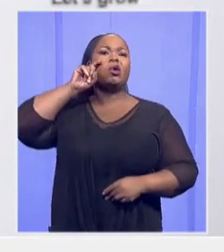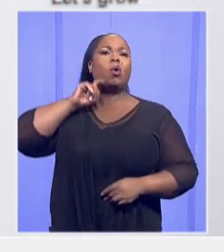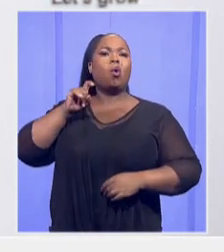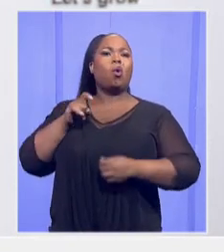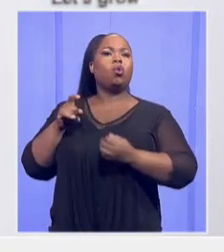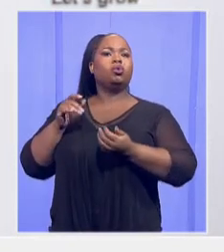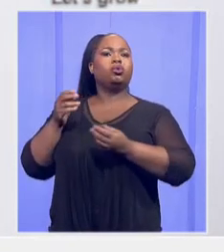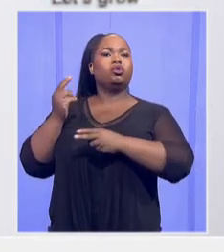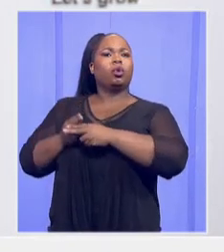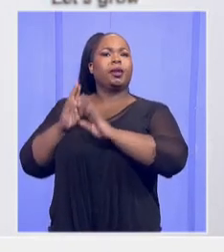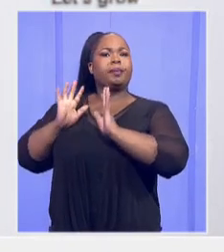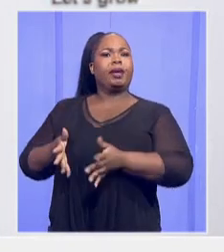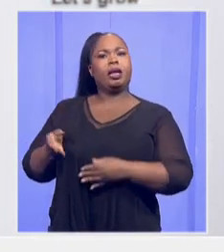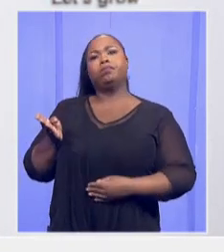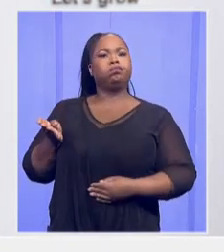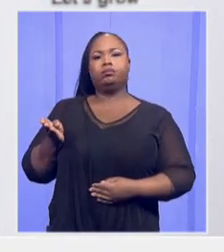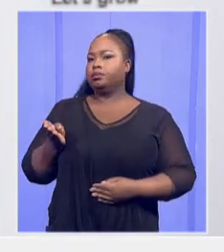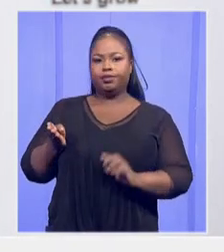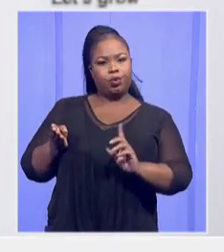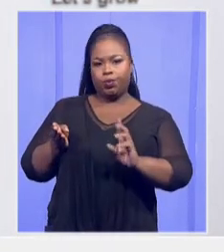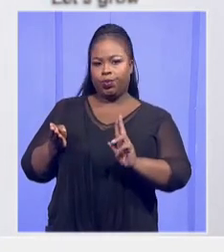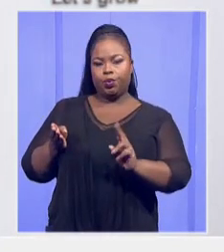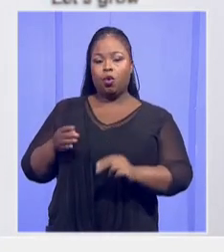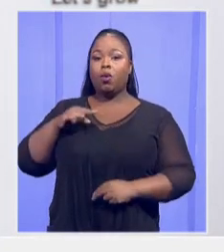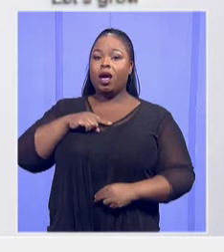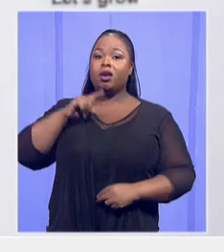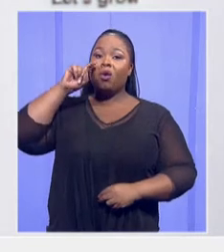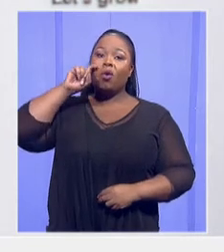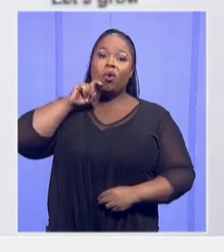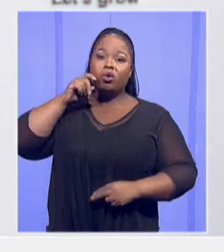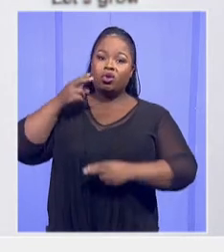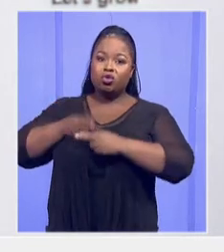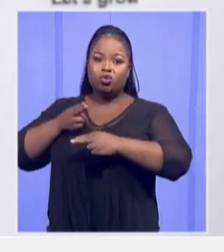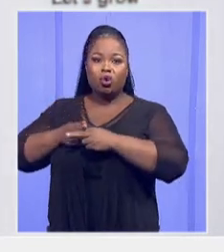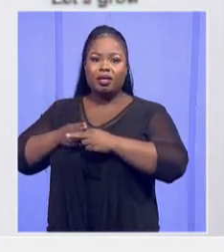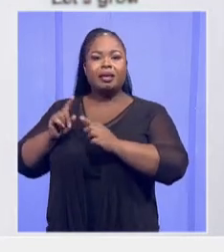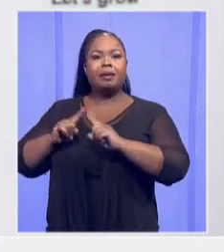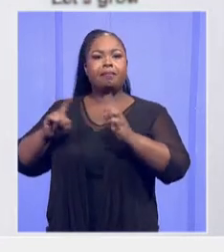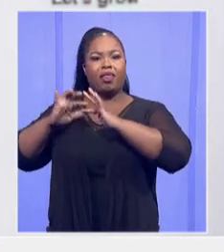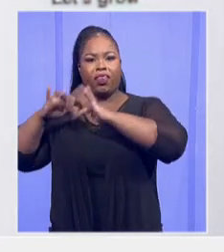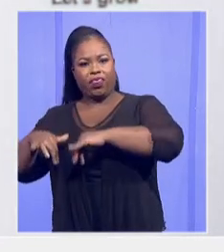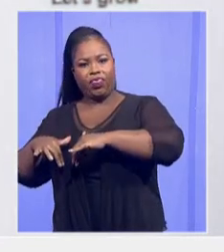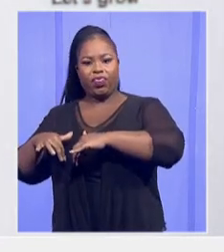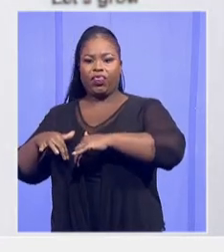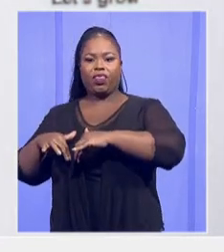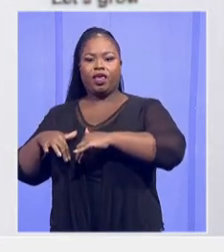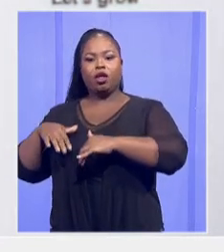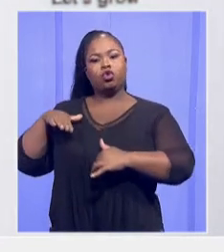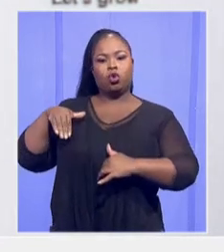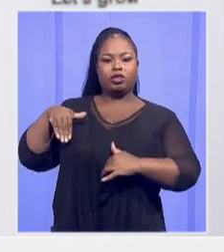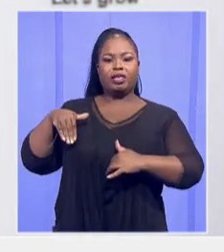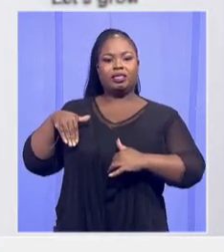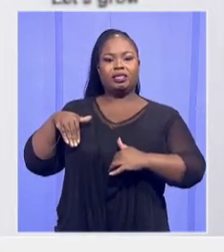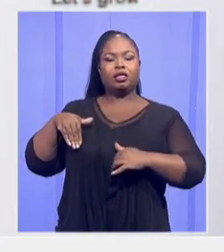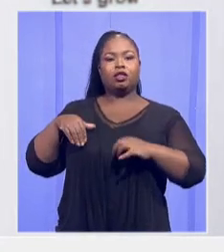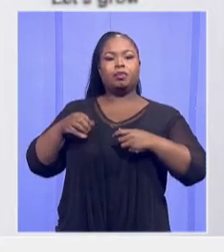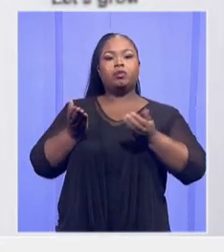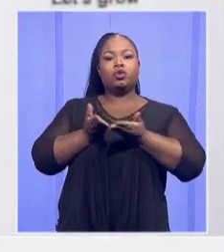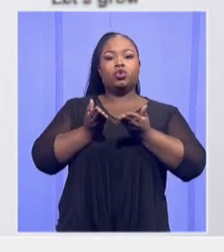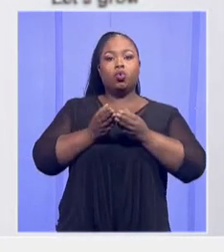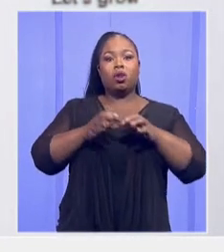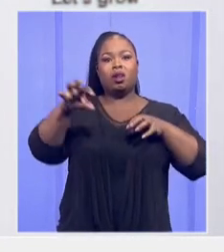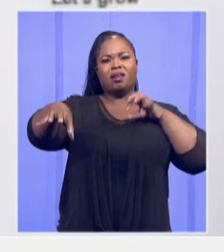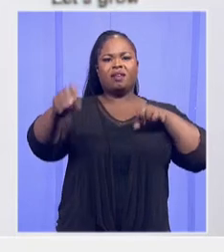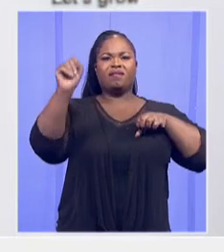What happens is there were old toilets which unfortunately had not been demolished far away from the school. That way, she drowned.